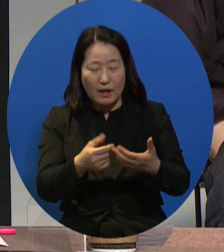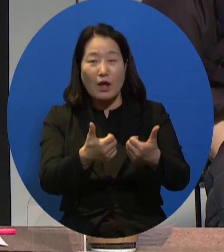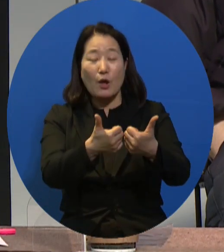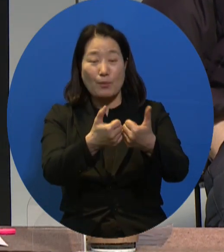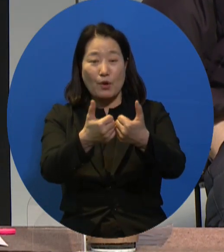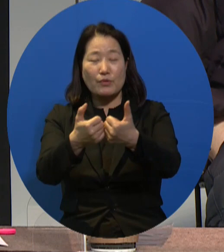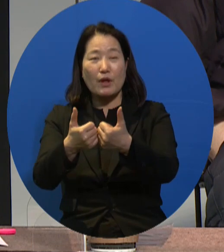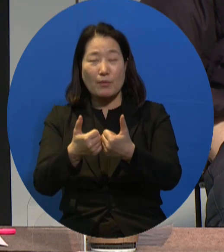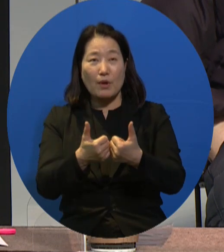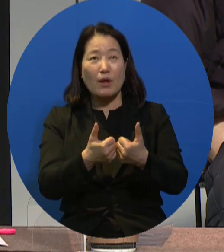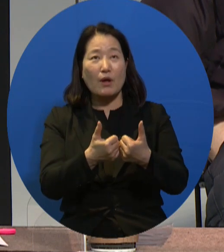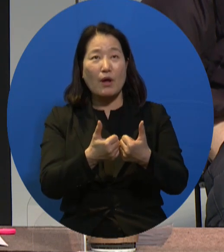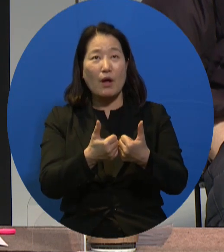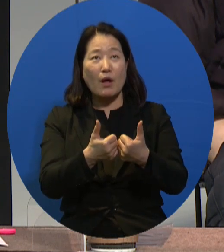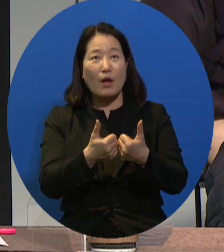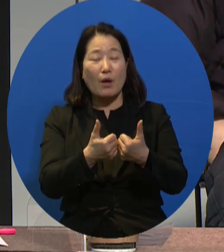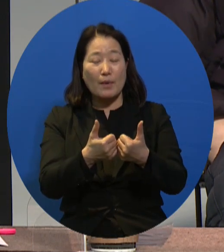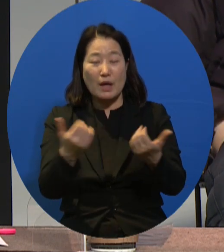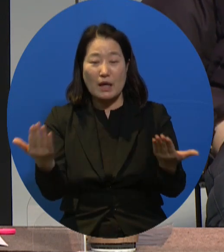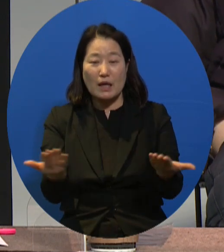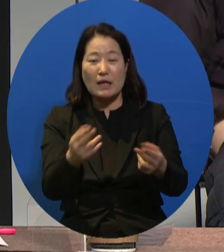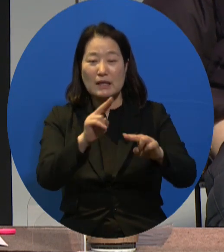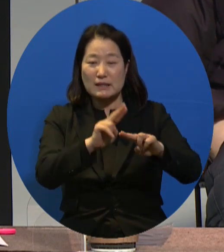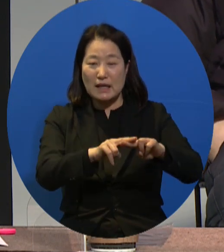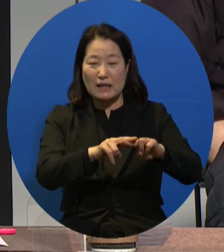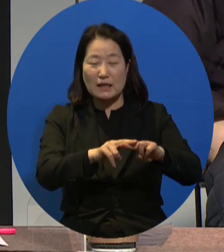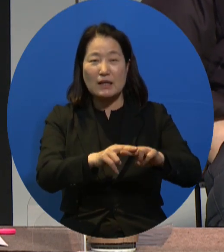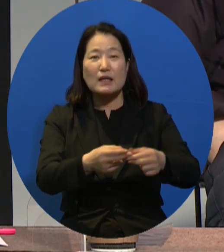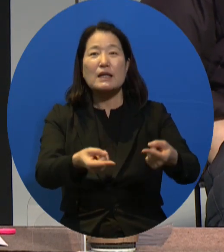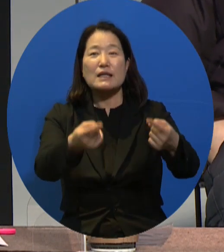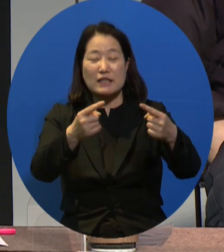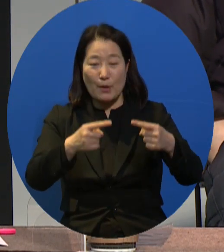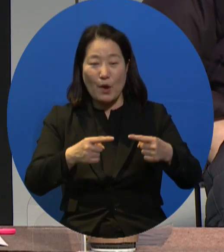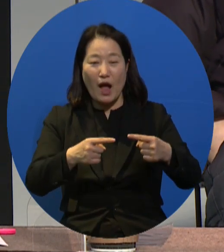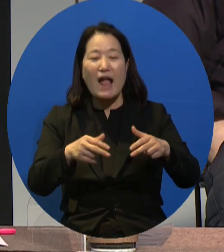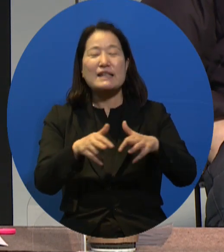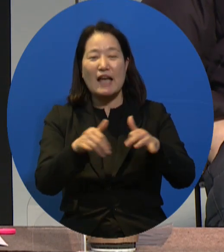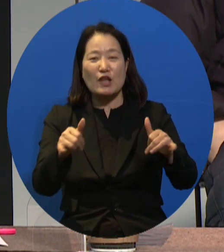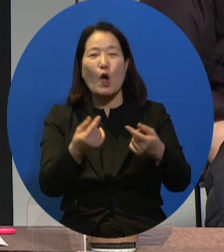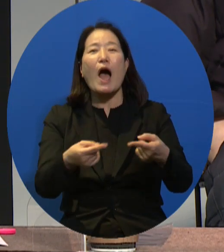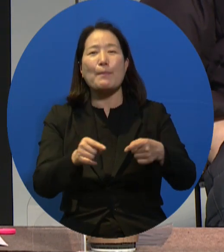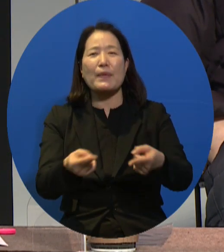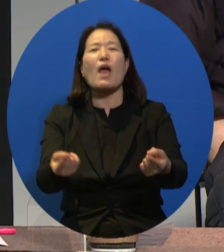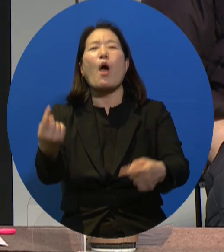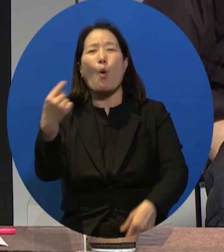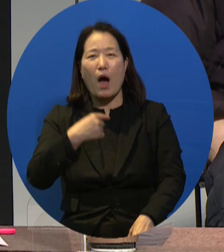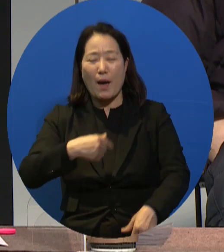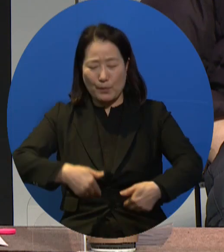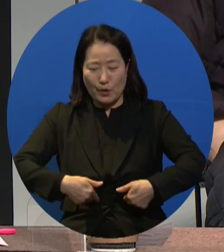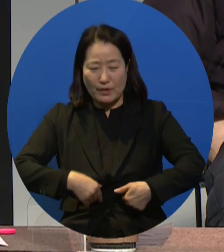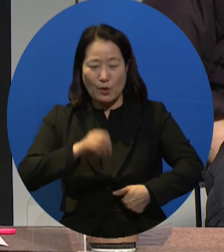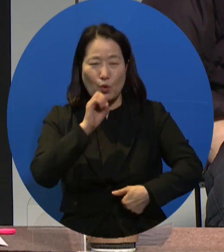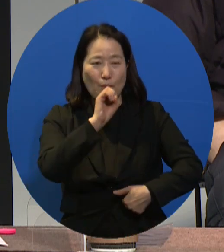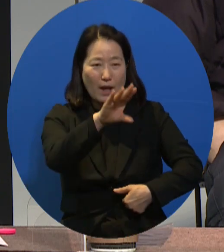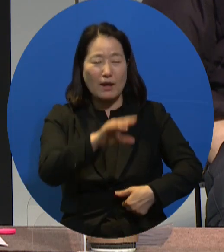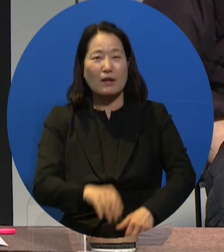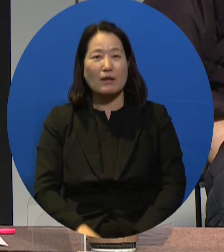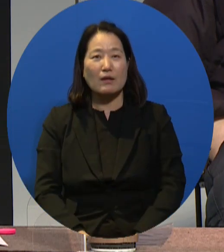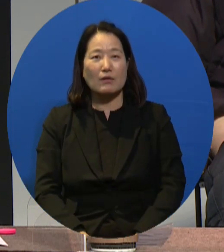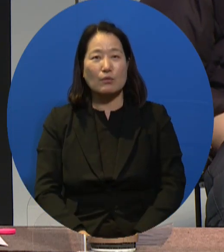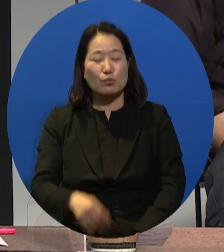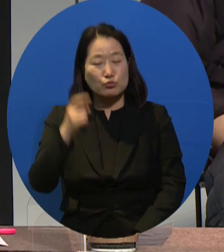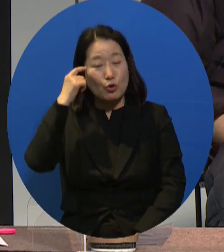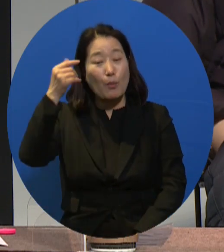And when we were accepting applications, we said that if